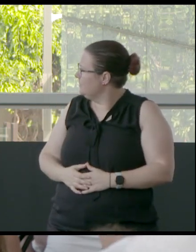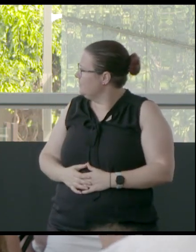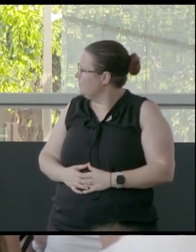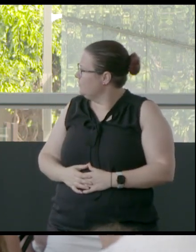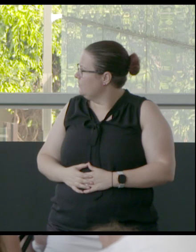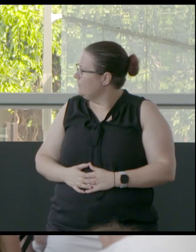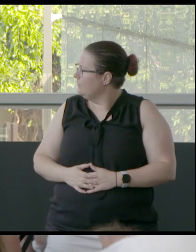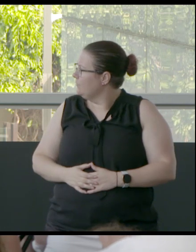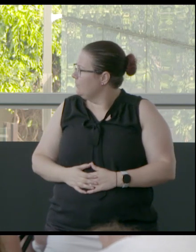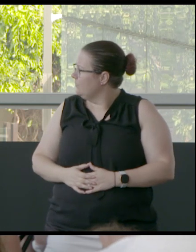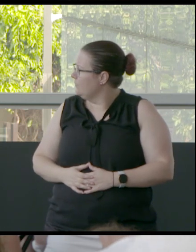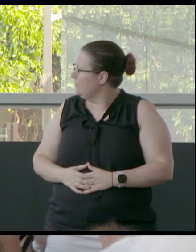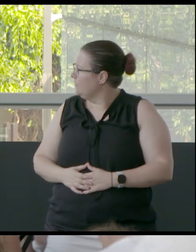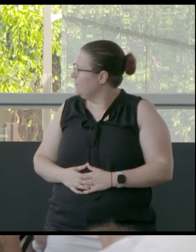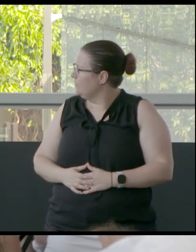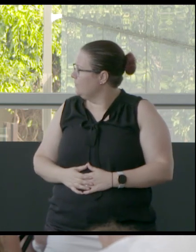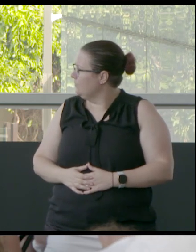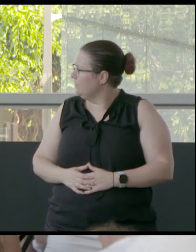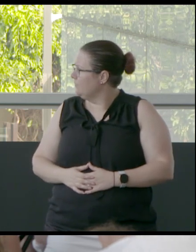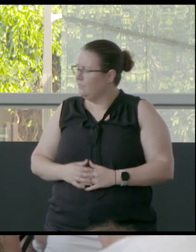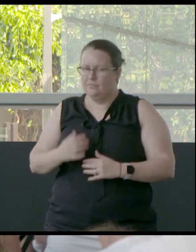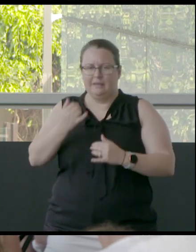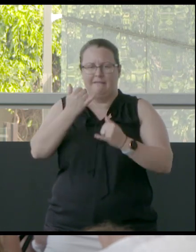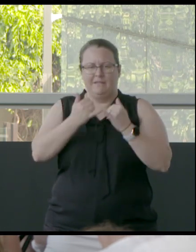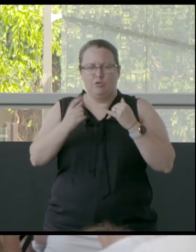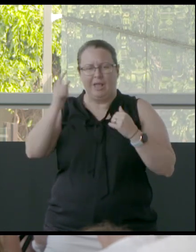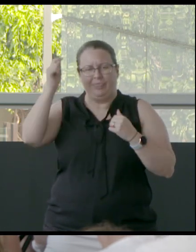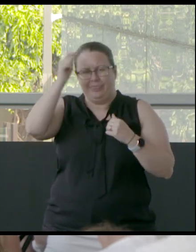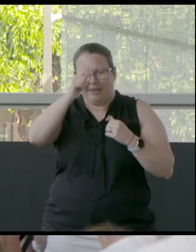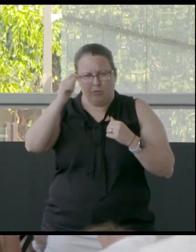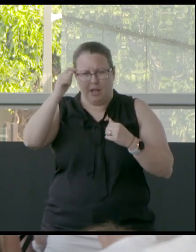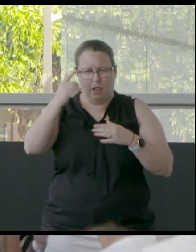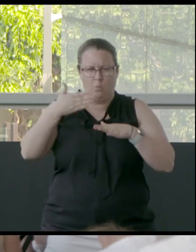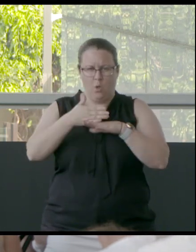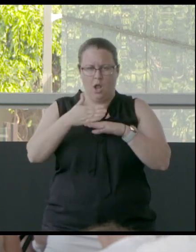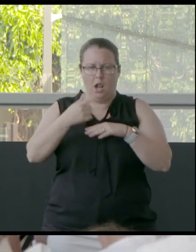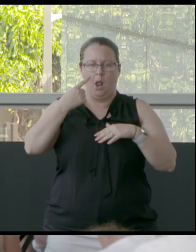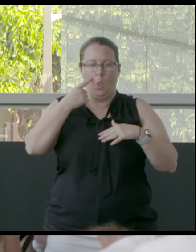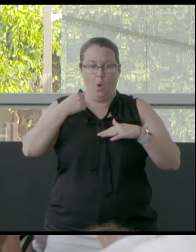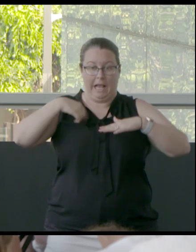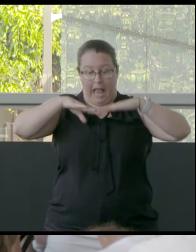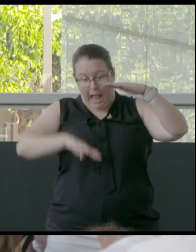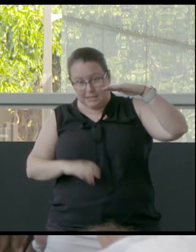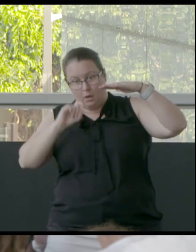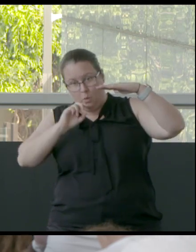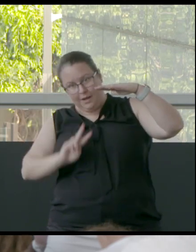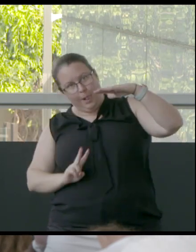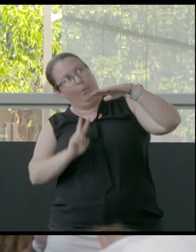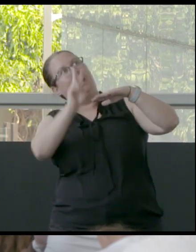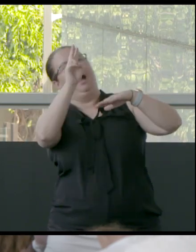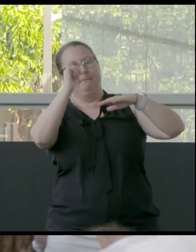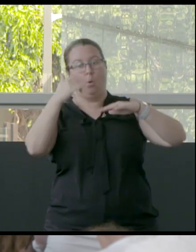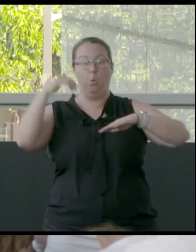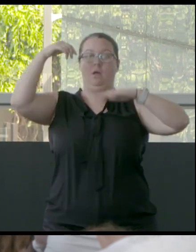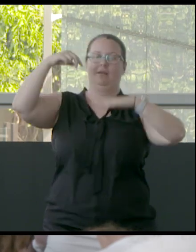it's a very ethereal sort of work. It's like the idea of being underwater looking up or looking